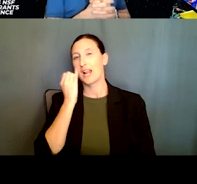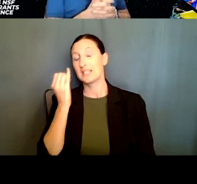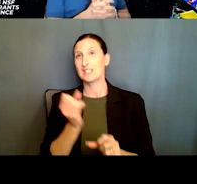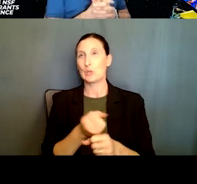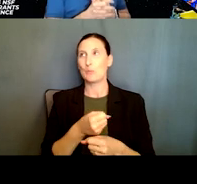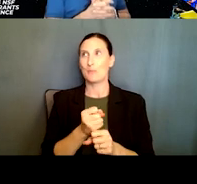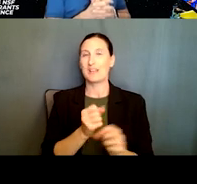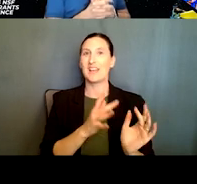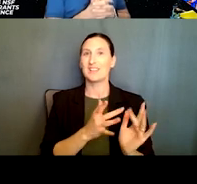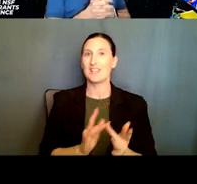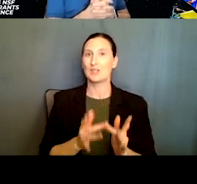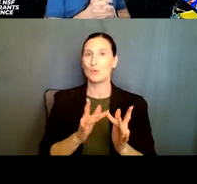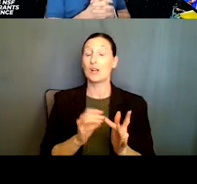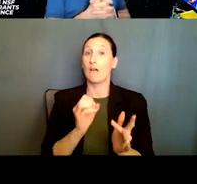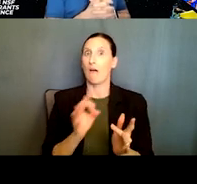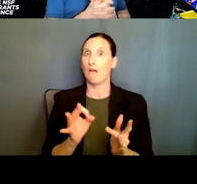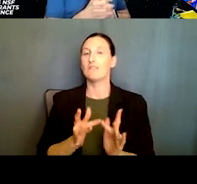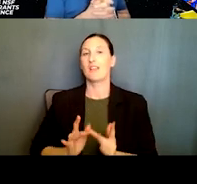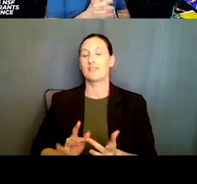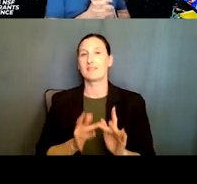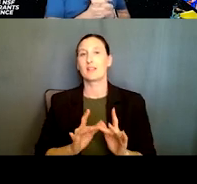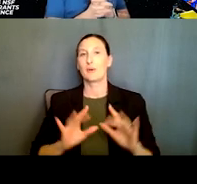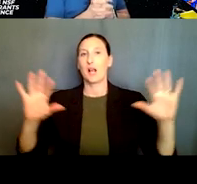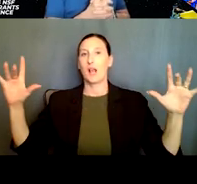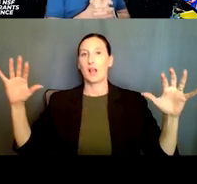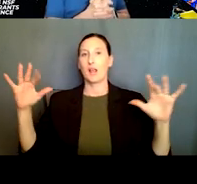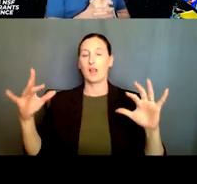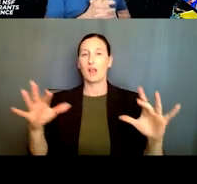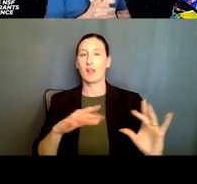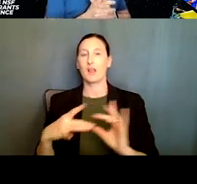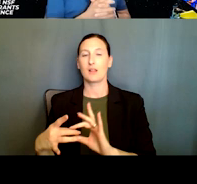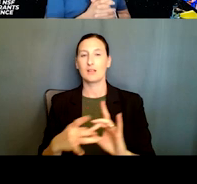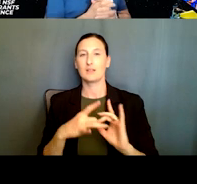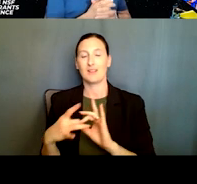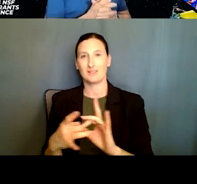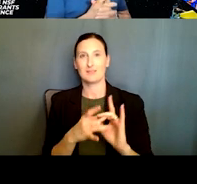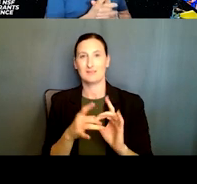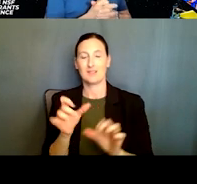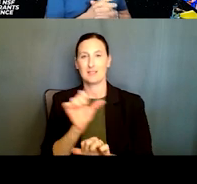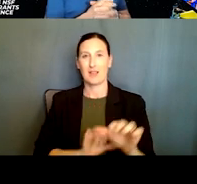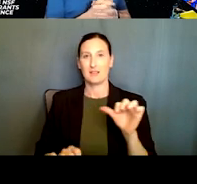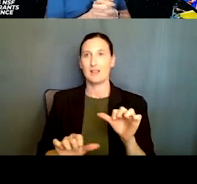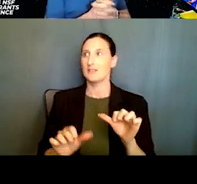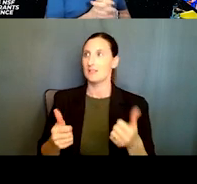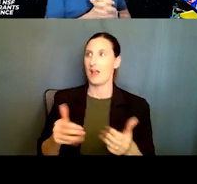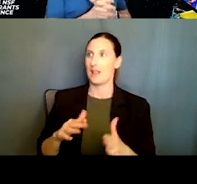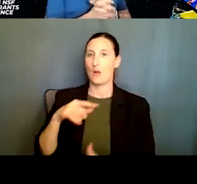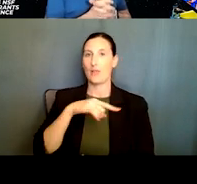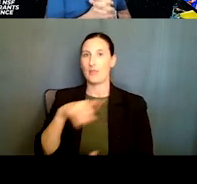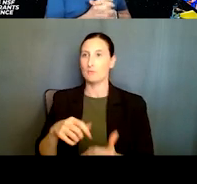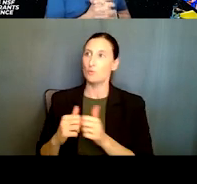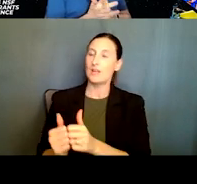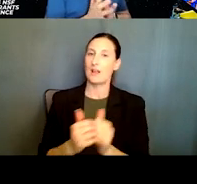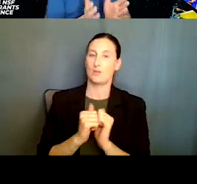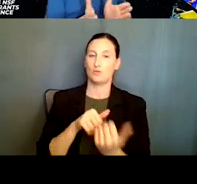um, that would effectively connect scientists, uh, allowing them to address this problem. sometimes